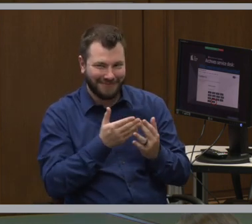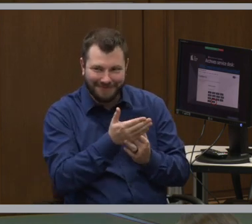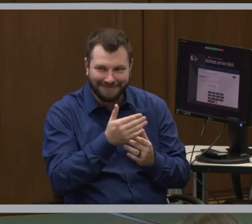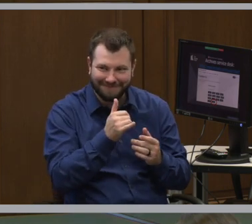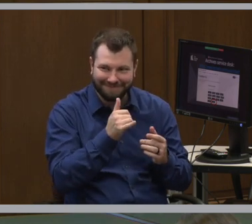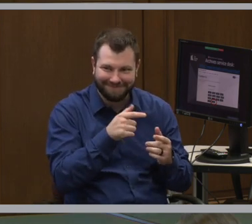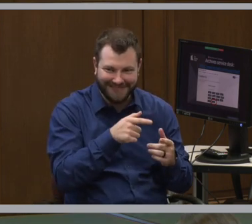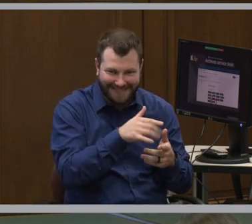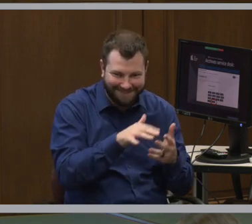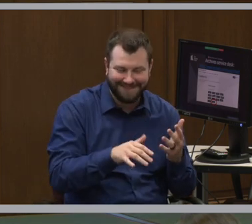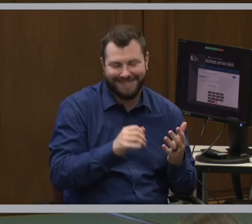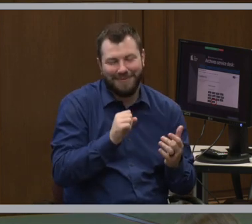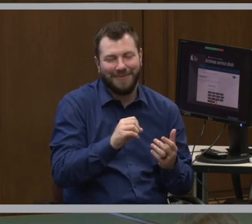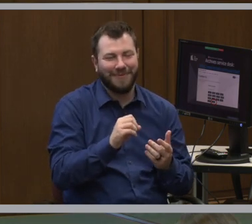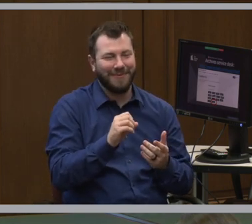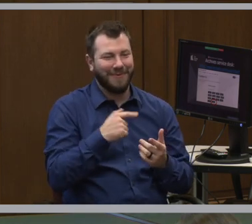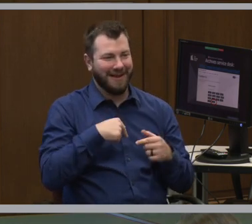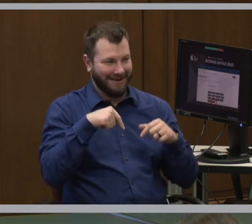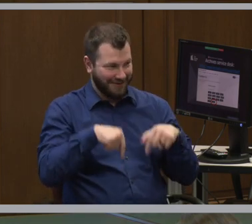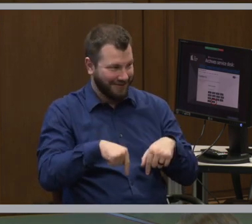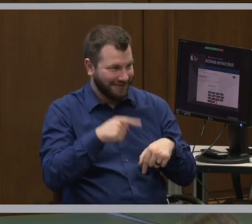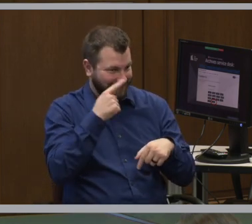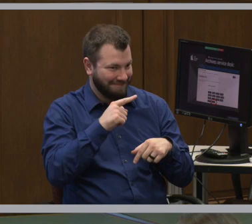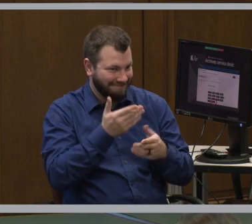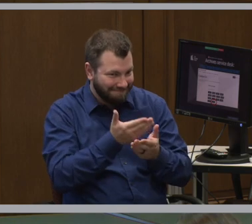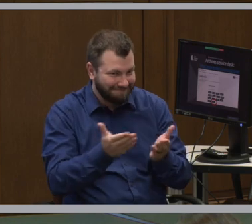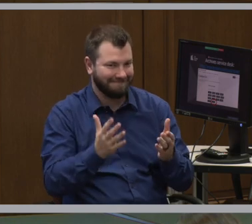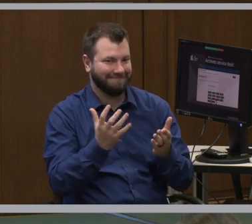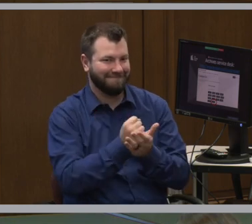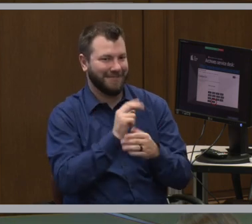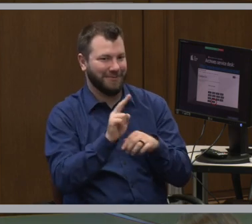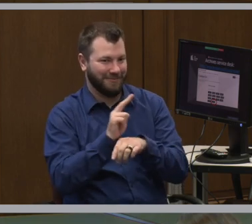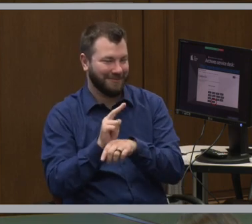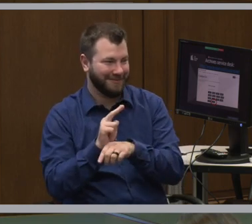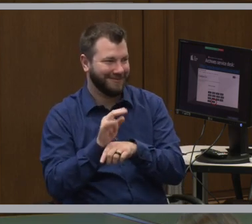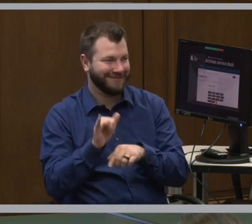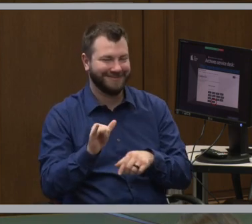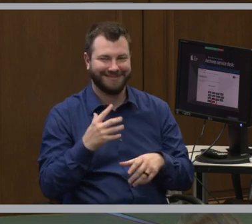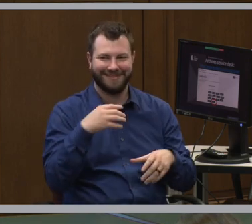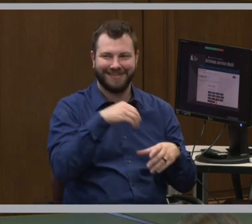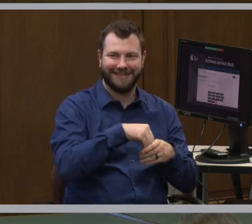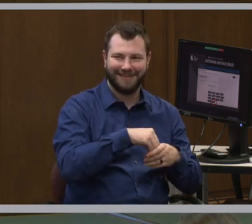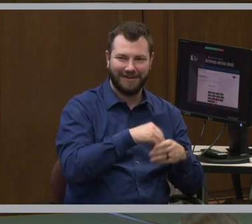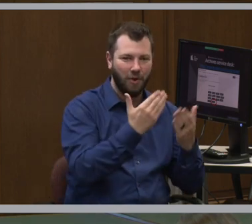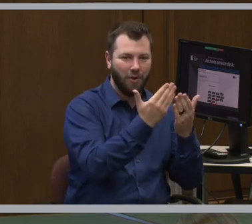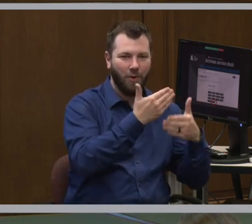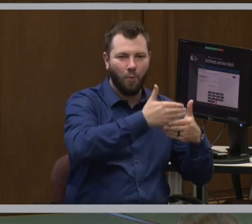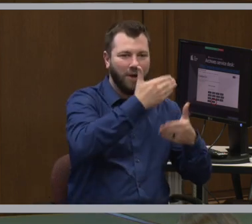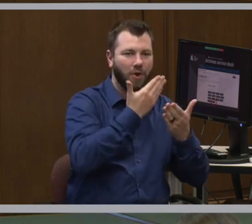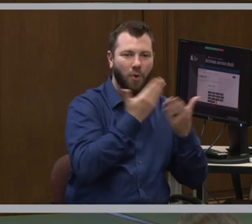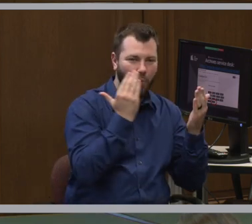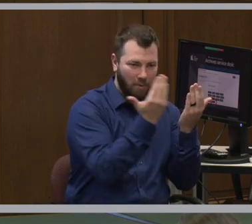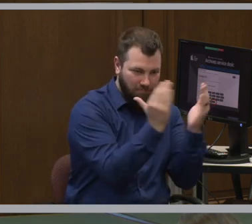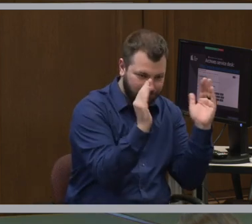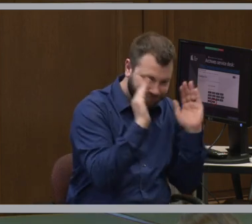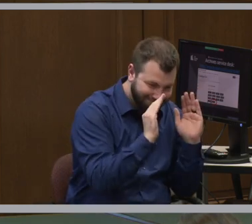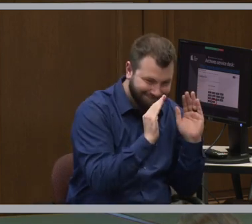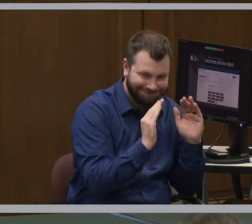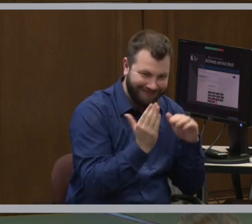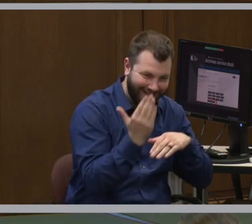we are here for use. It's what makes being in windowless, a dozen different, you know, windowless closets,